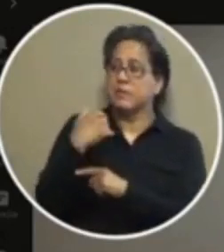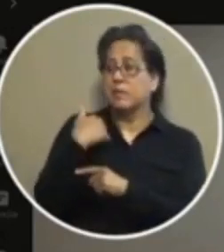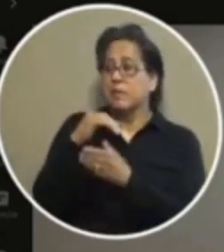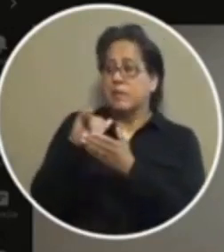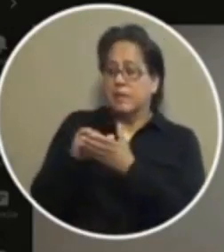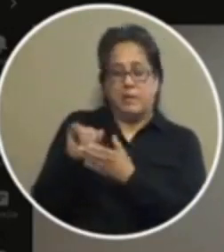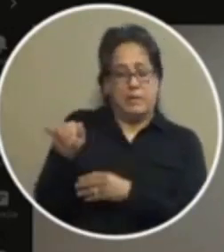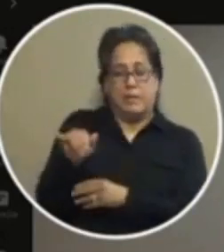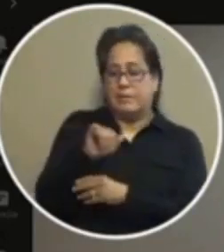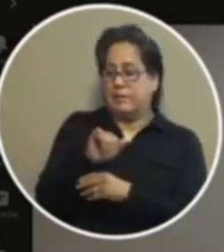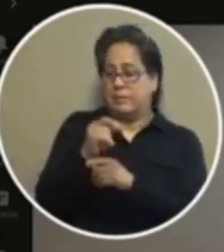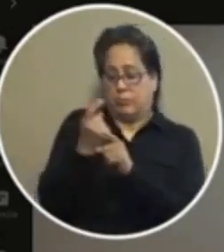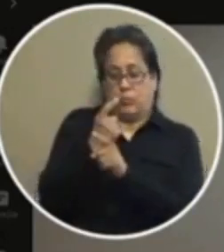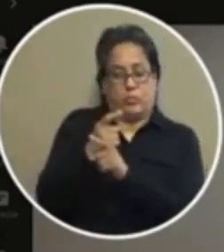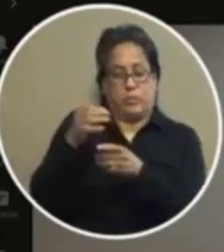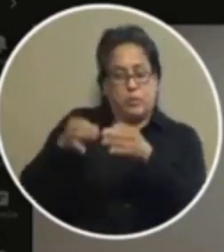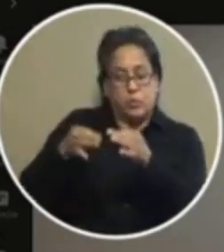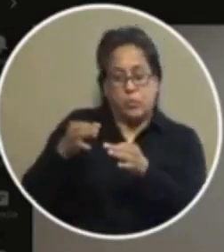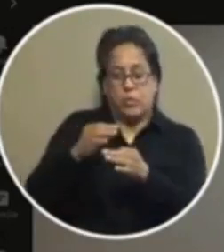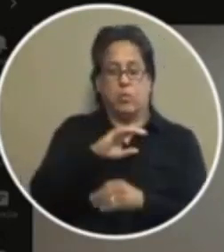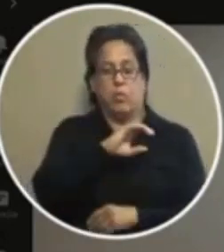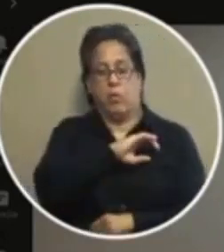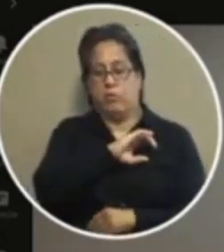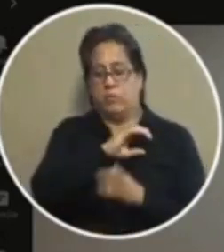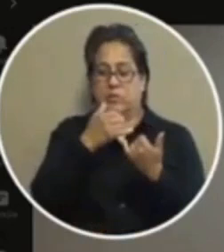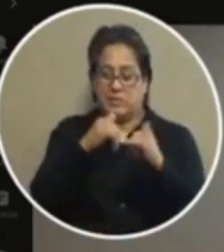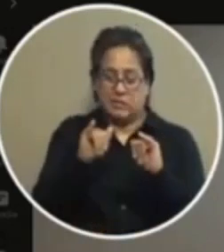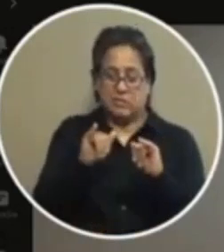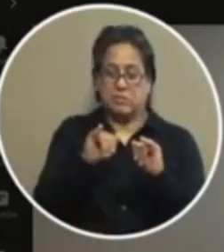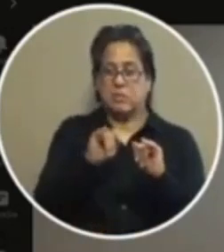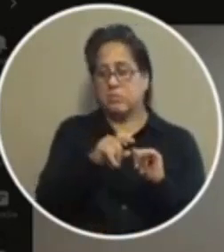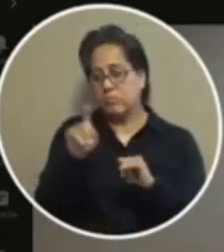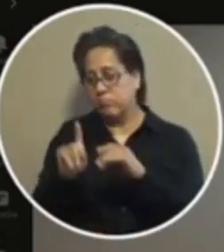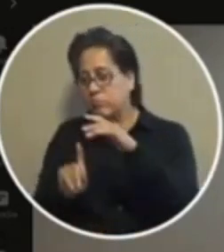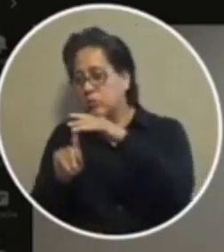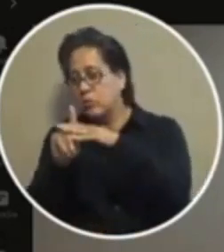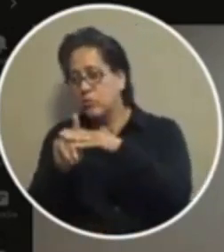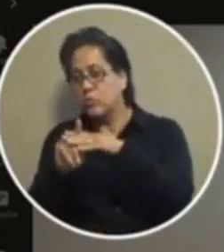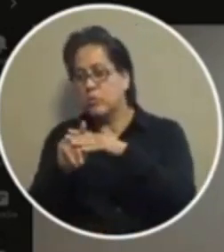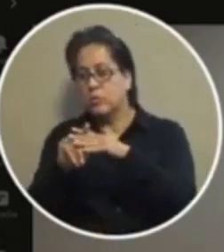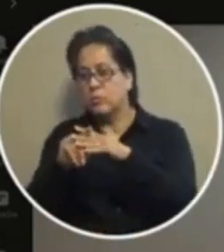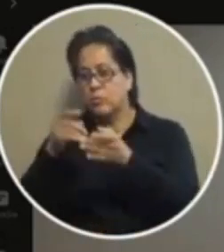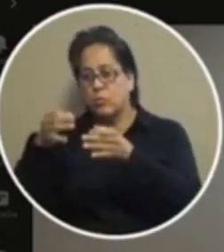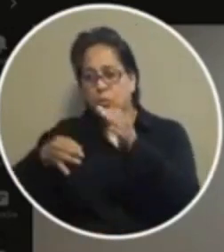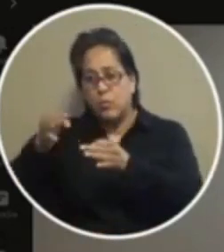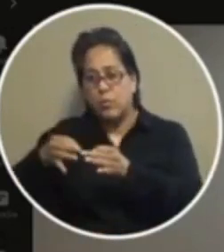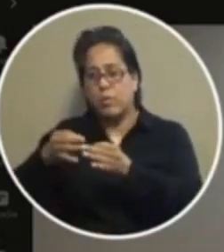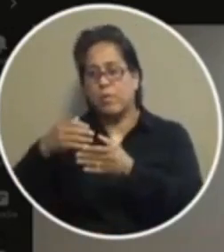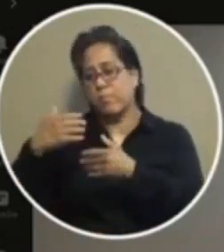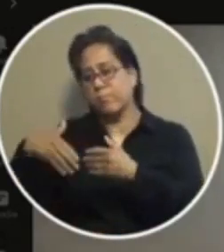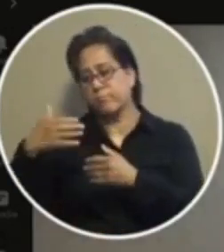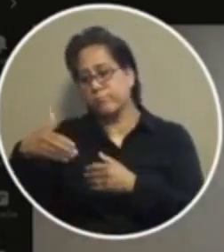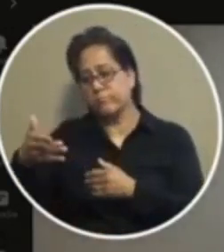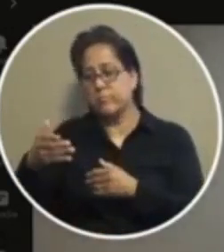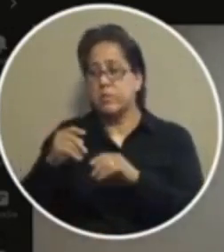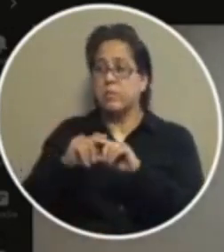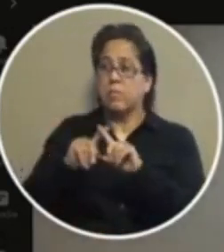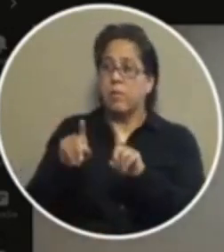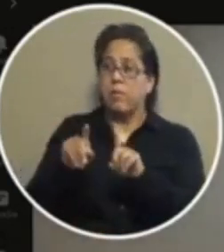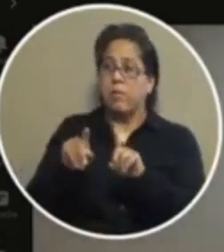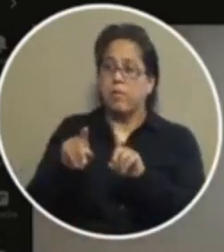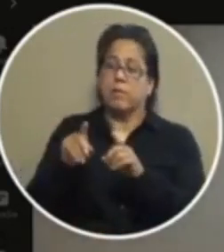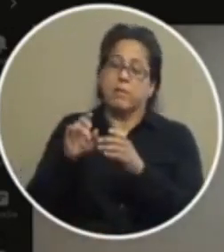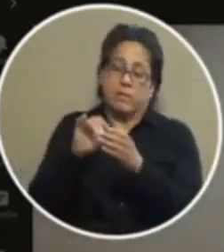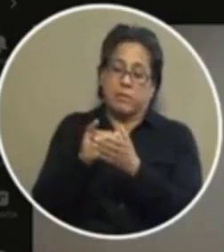just like we do on regular court so an officer would still have to turn around and show up to the court proceeding but to be fair about that that's what